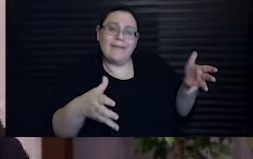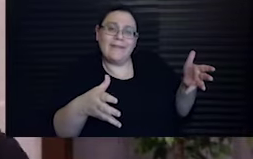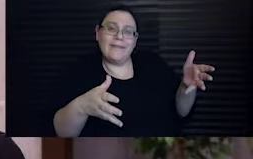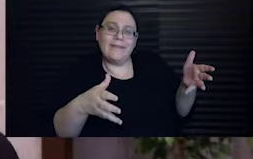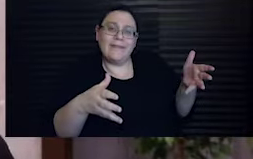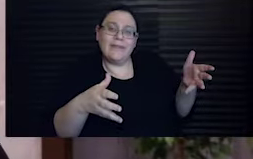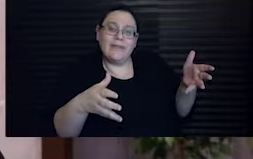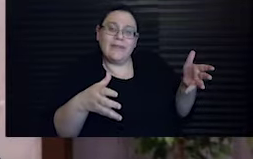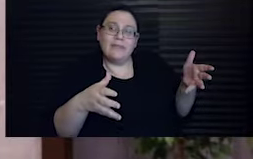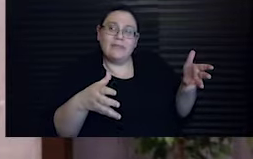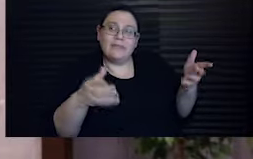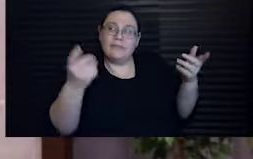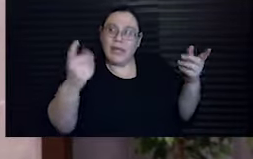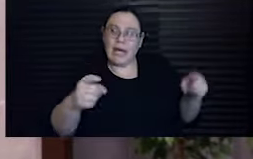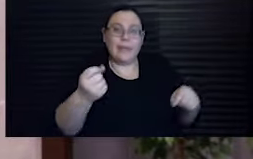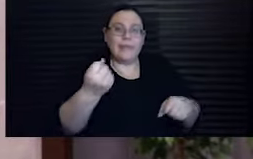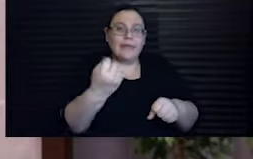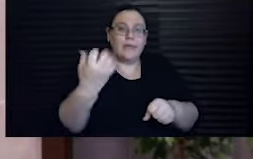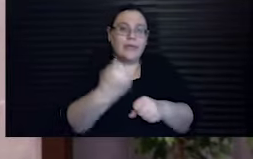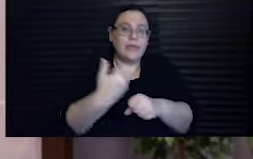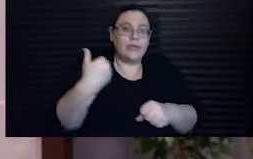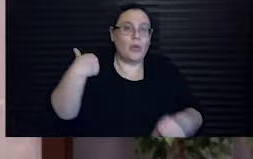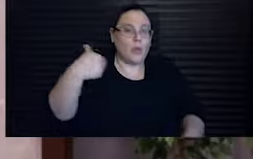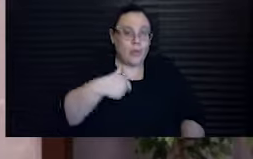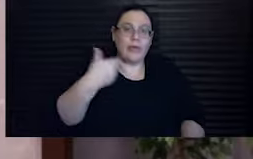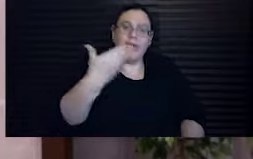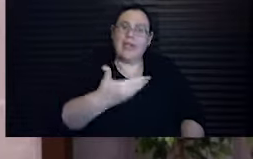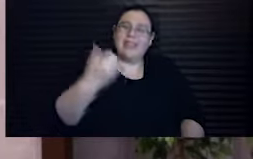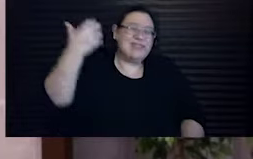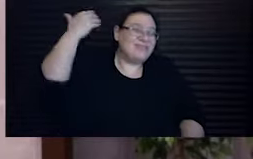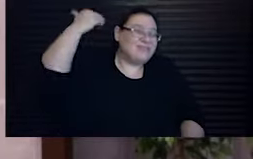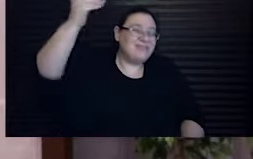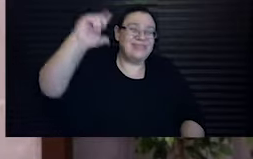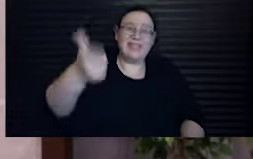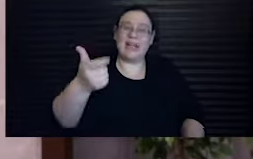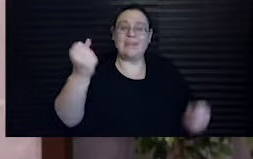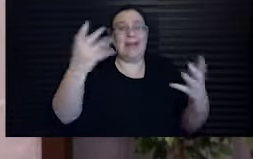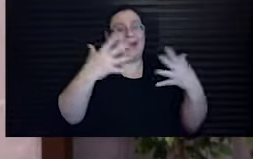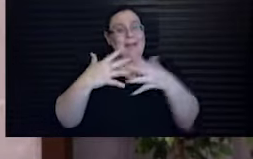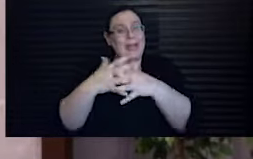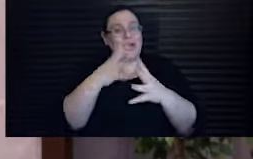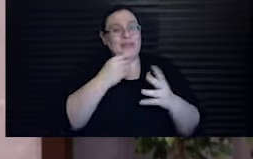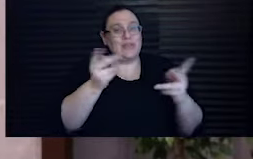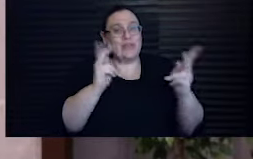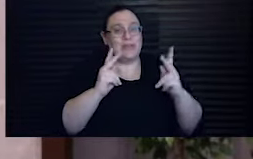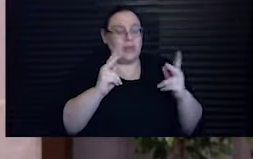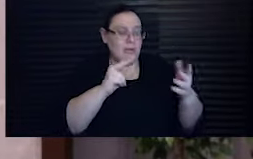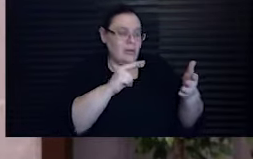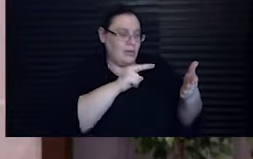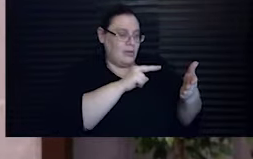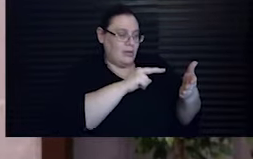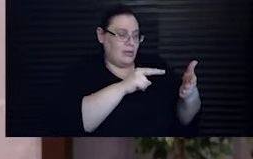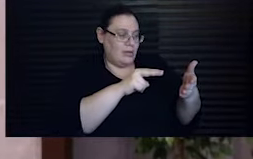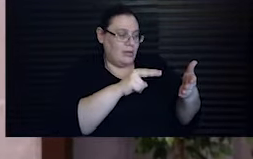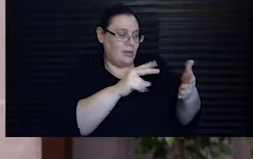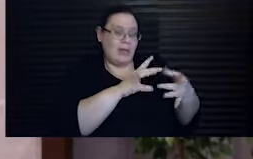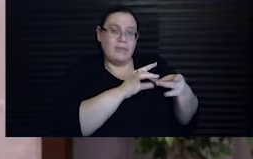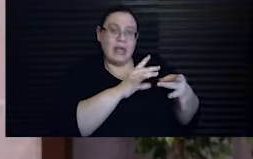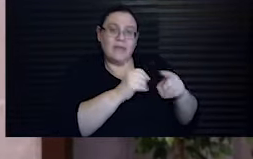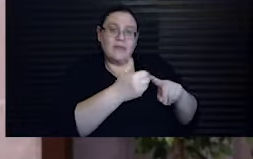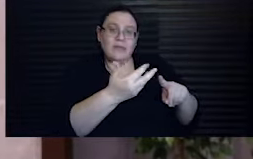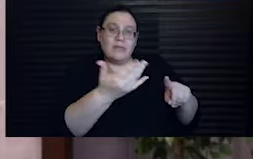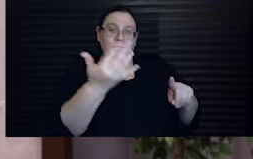But then there we were. Generations later, bunch of American Jews looking at a message in a bottle.